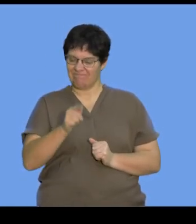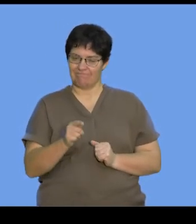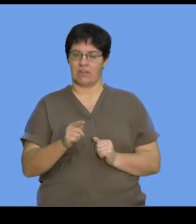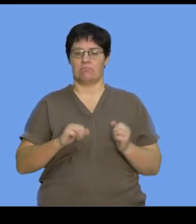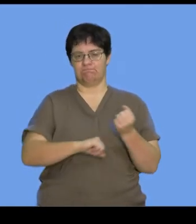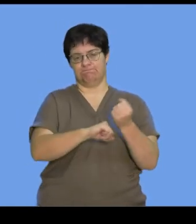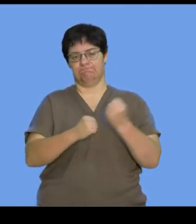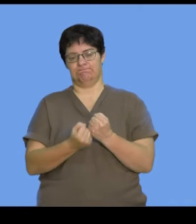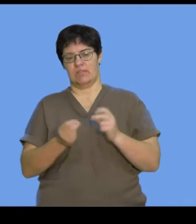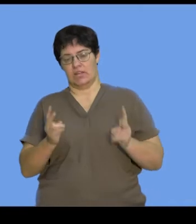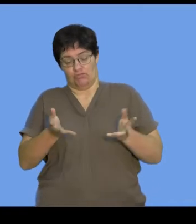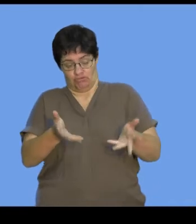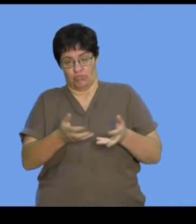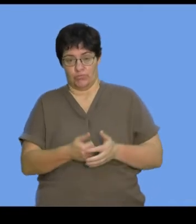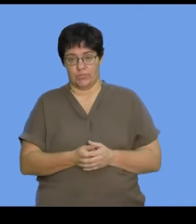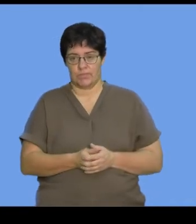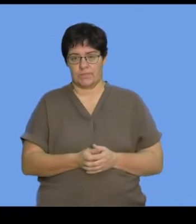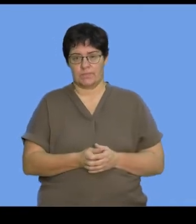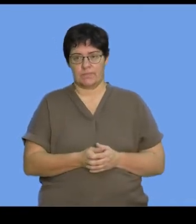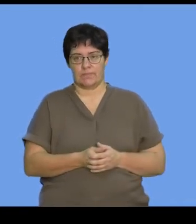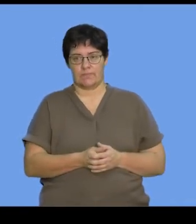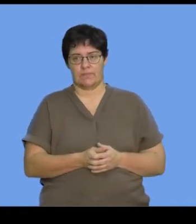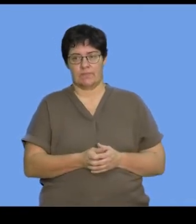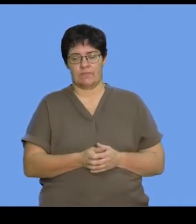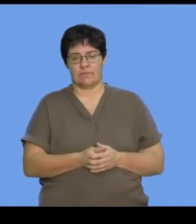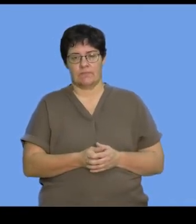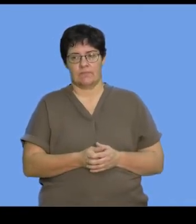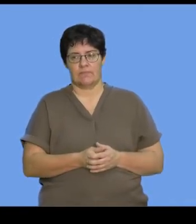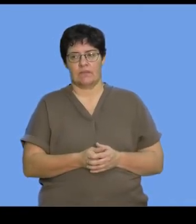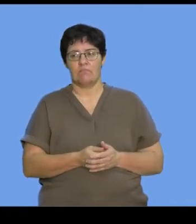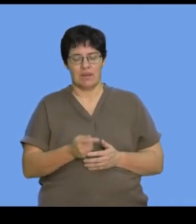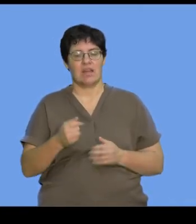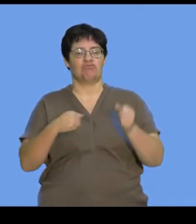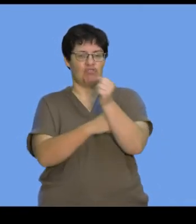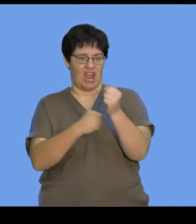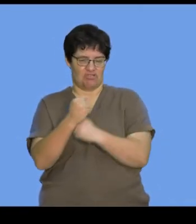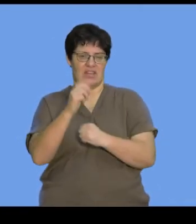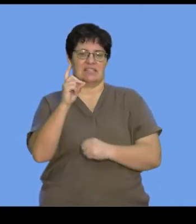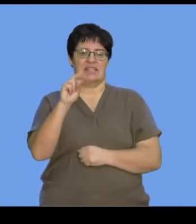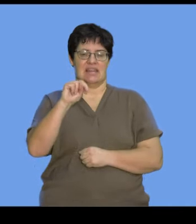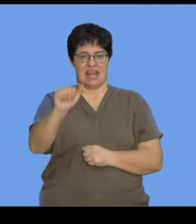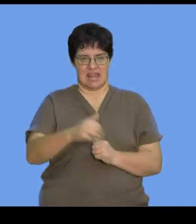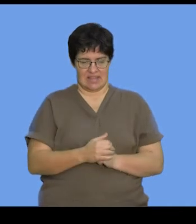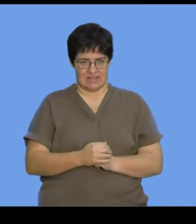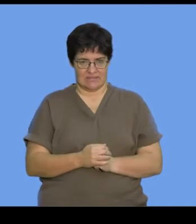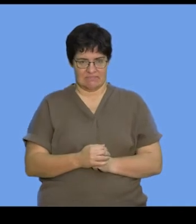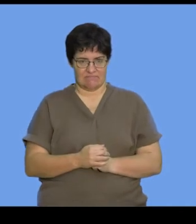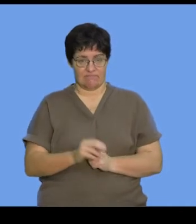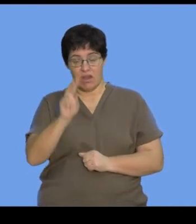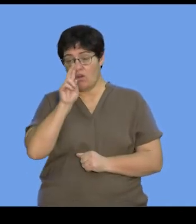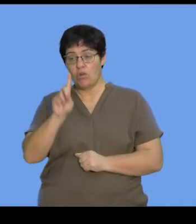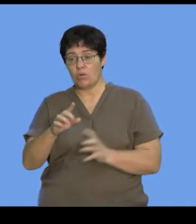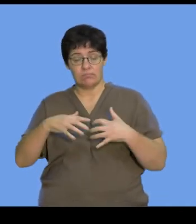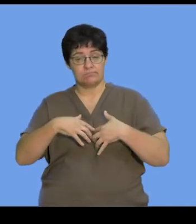nature together. So, that's the structure of DNA. We've looked at